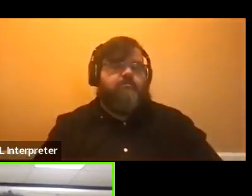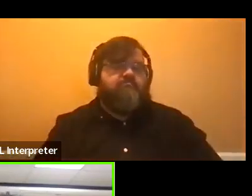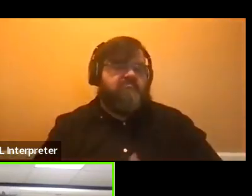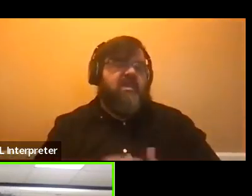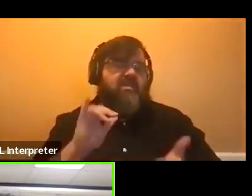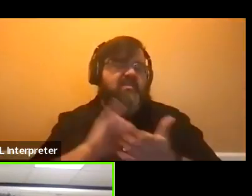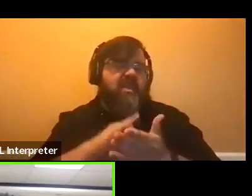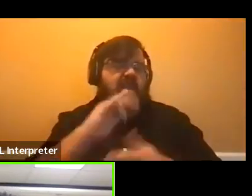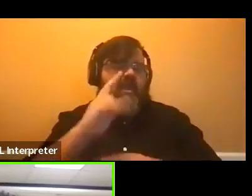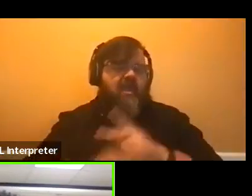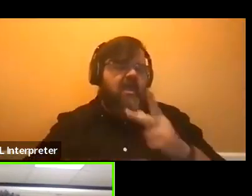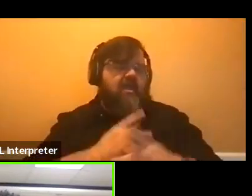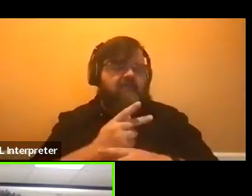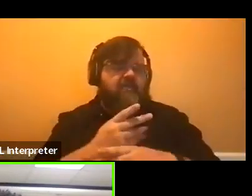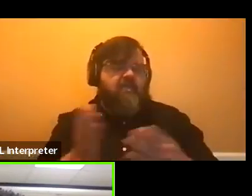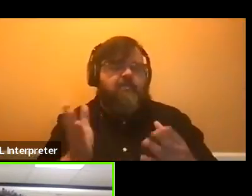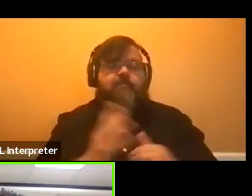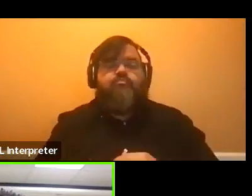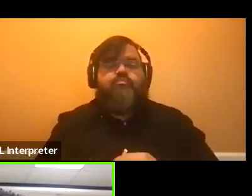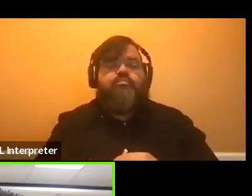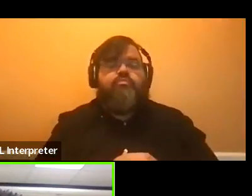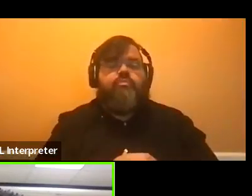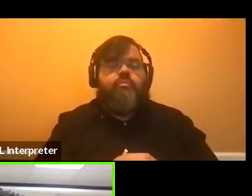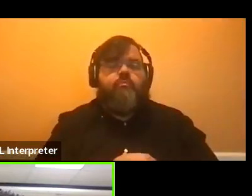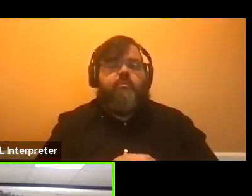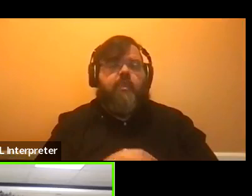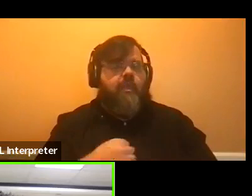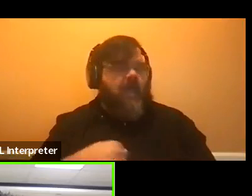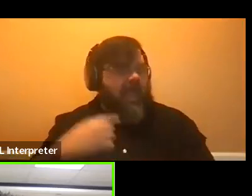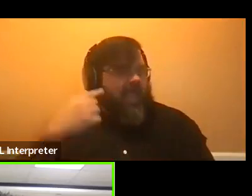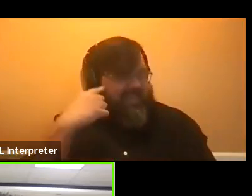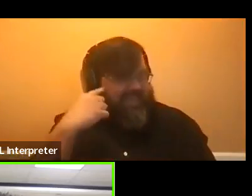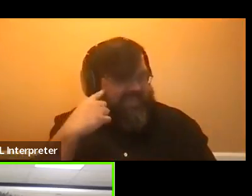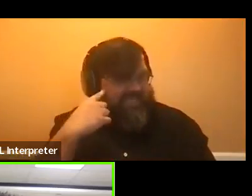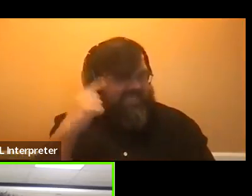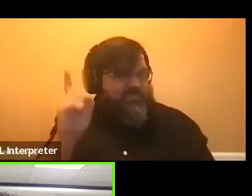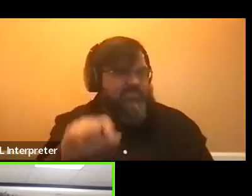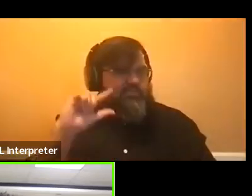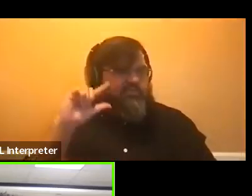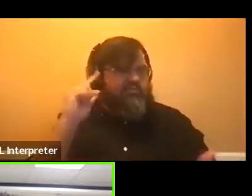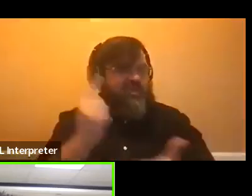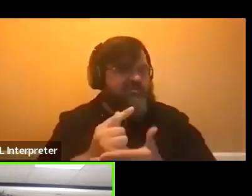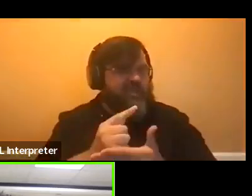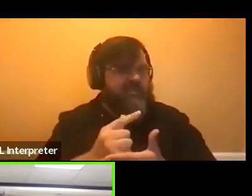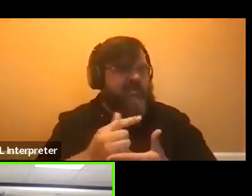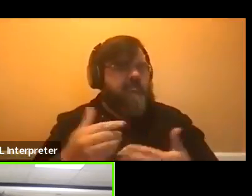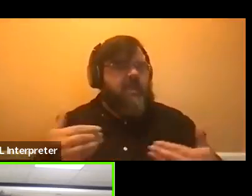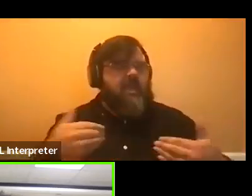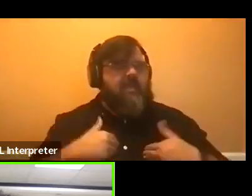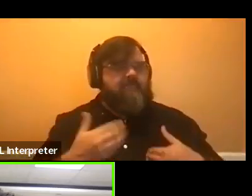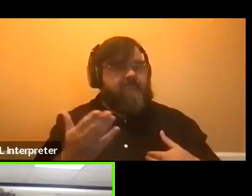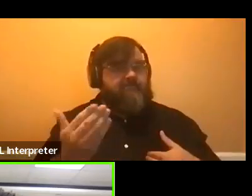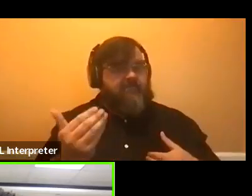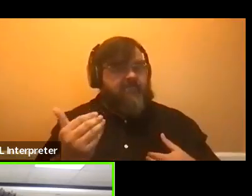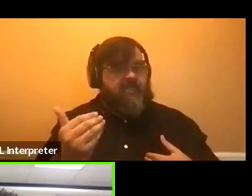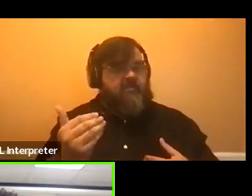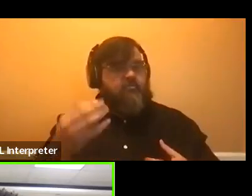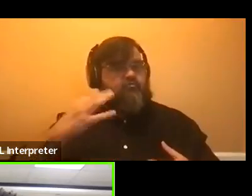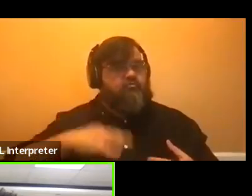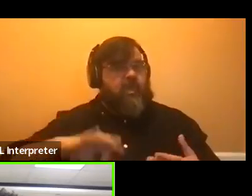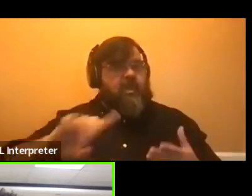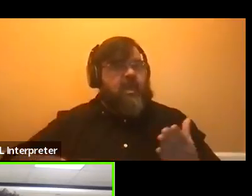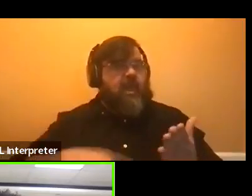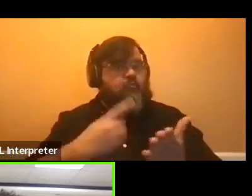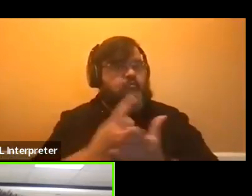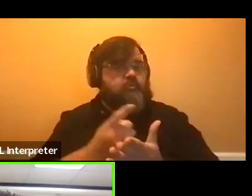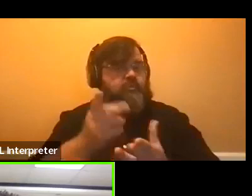that. And then I think you need to graduate with, by taking at least 15 credit hours of